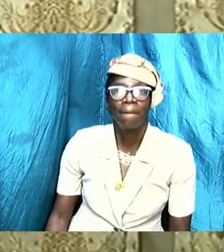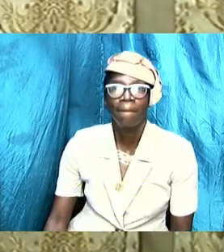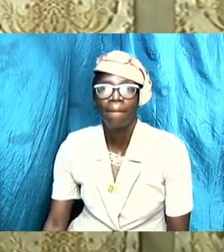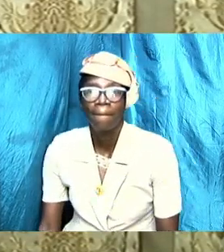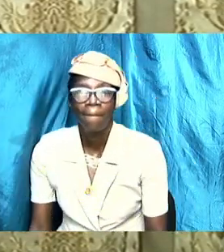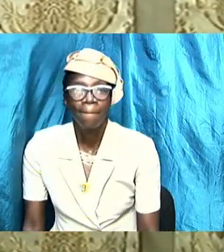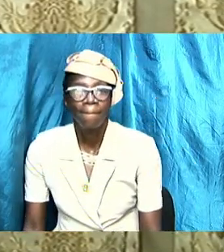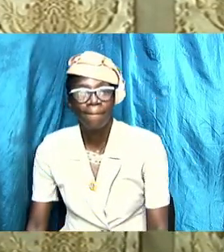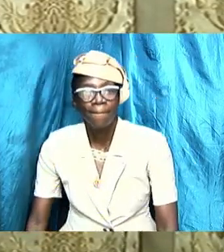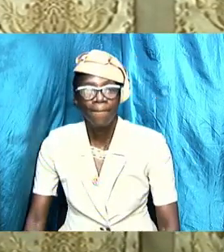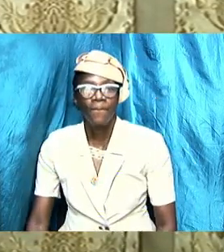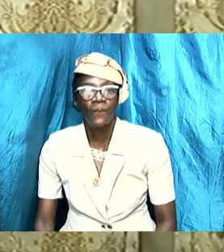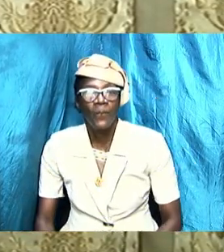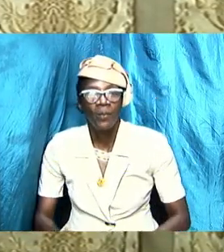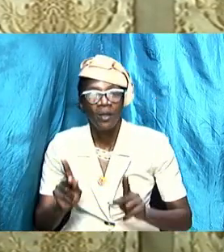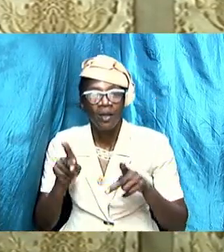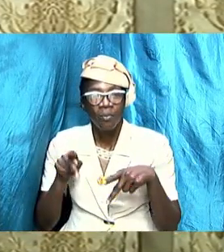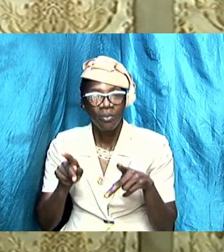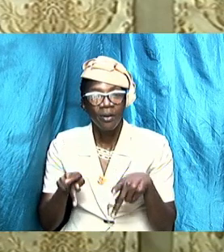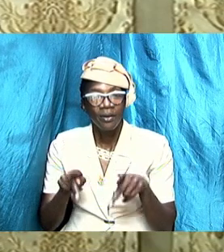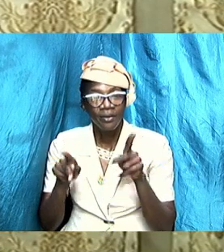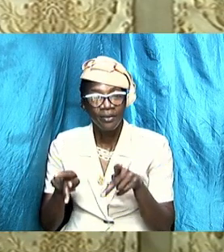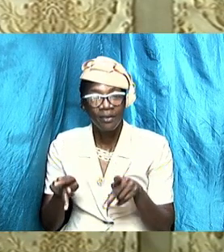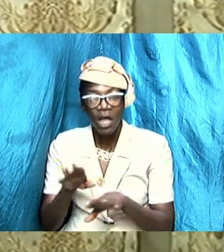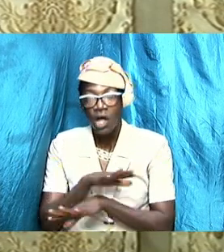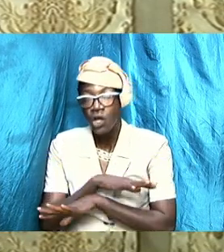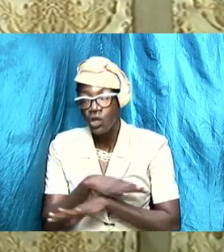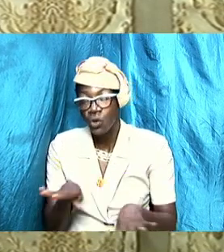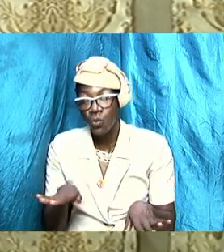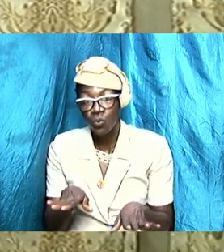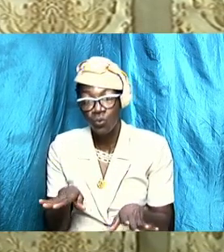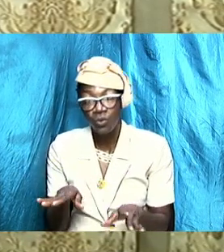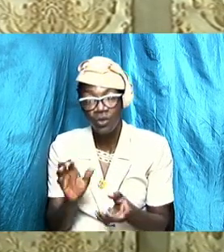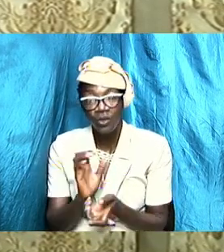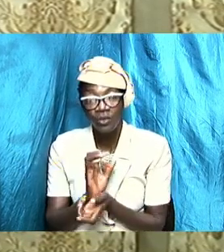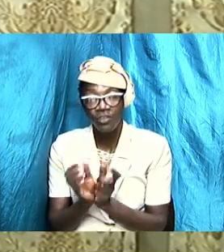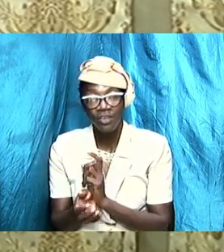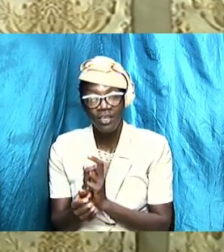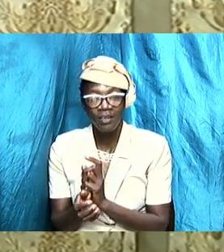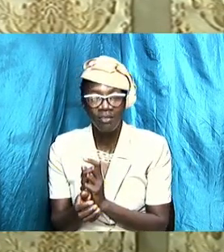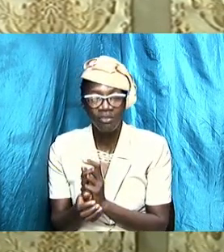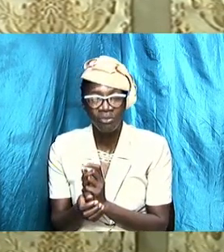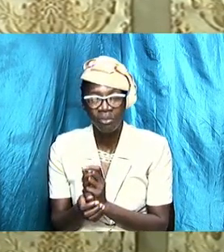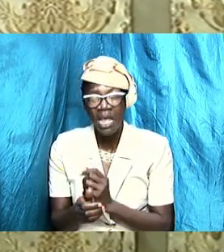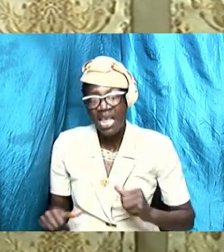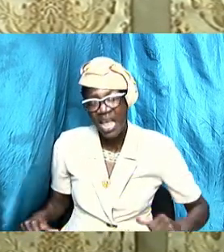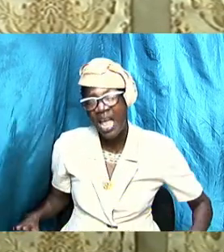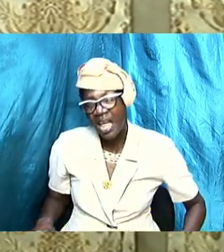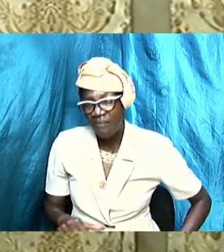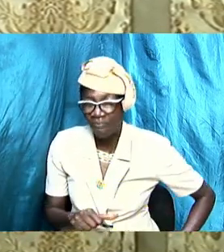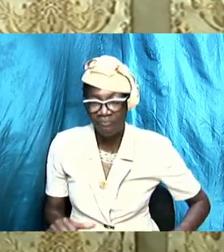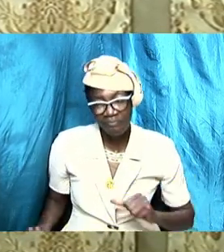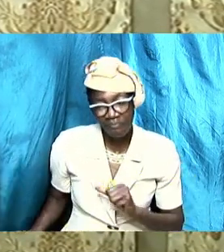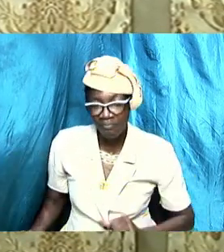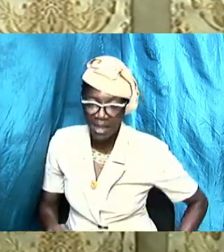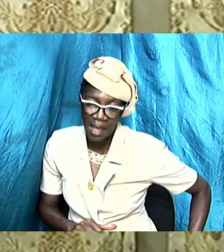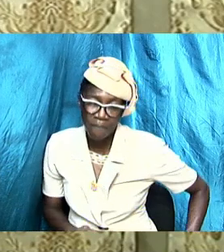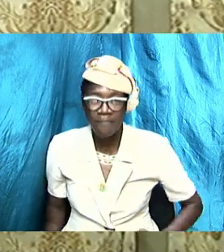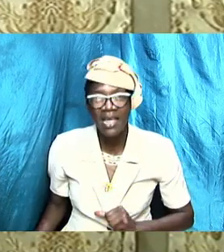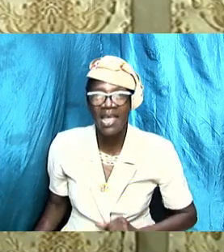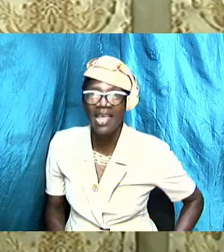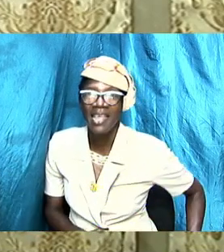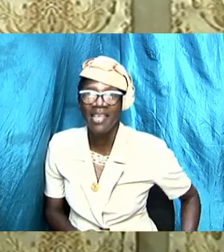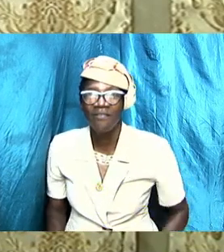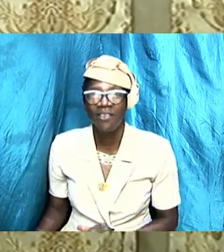individuals do not change now attitudes can change and if we have bad attitudes